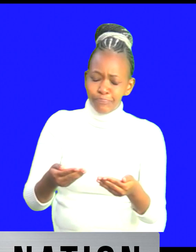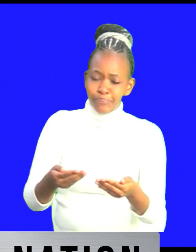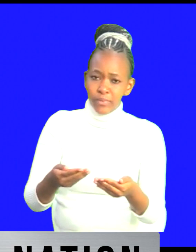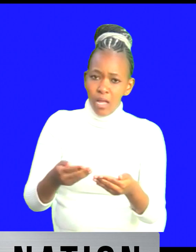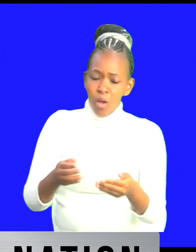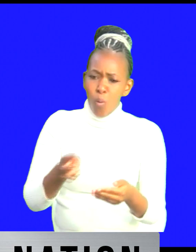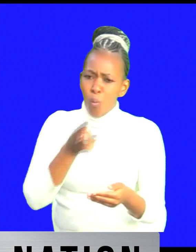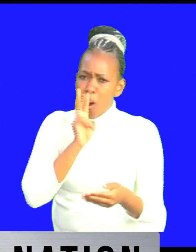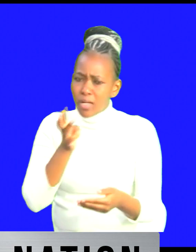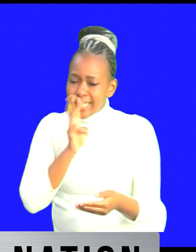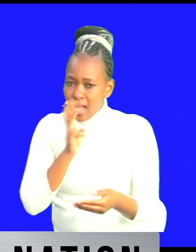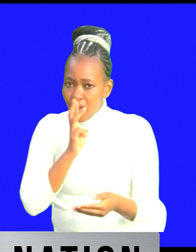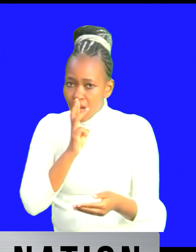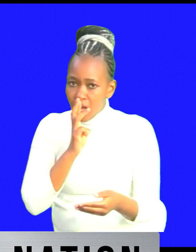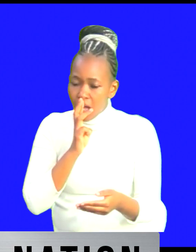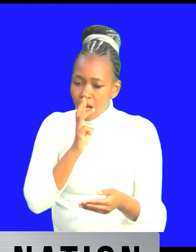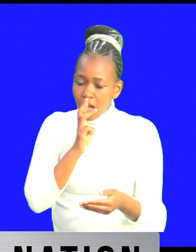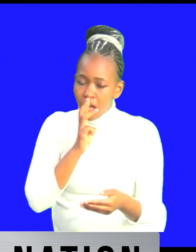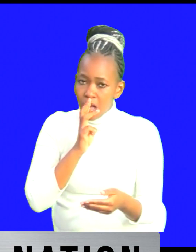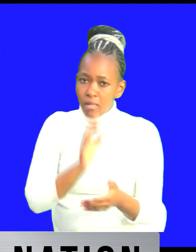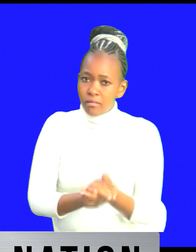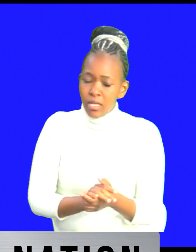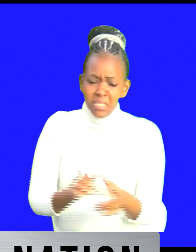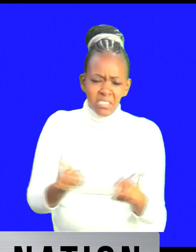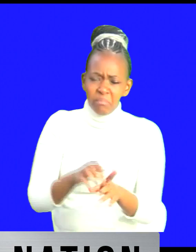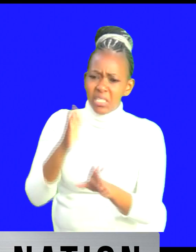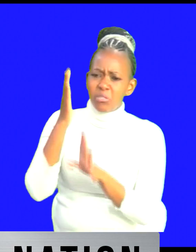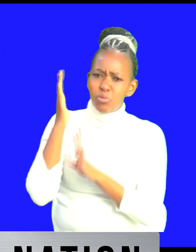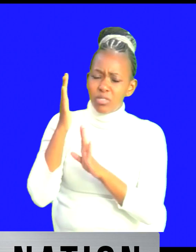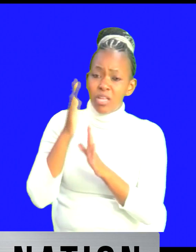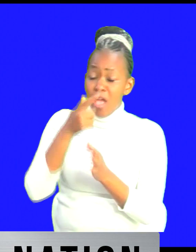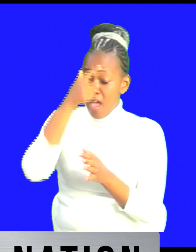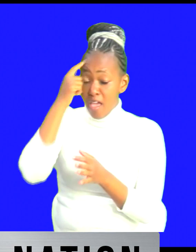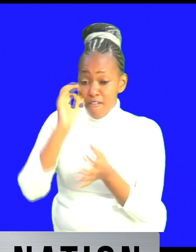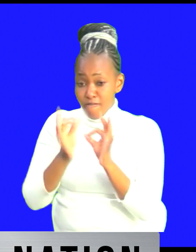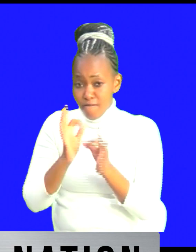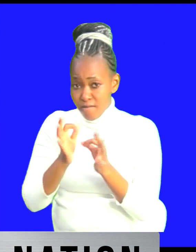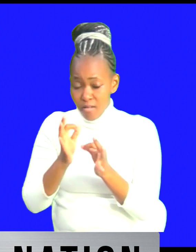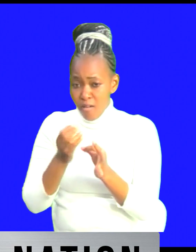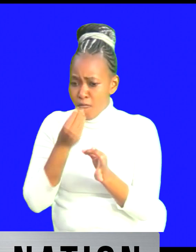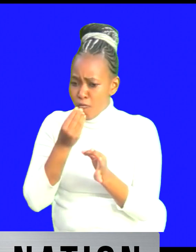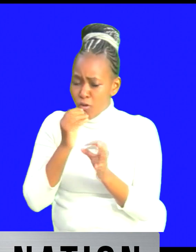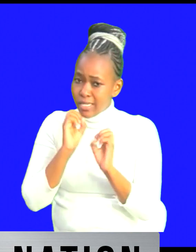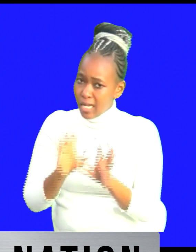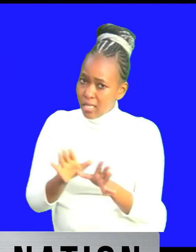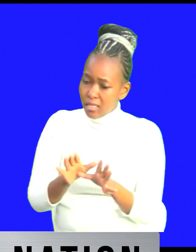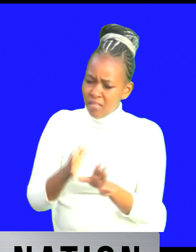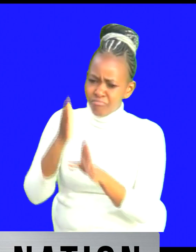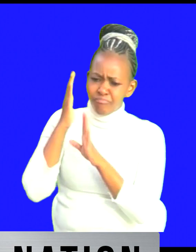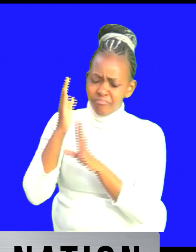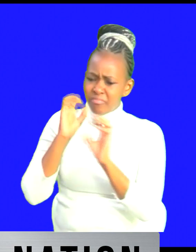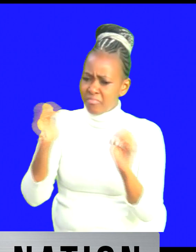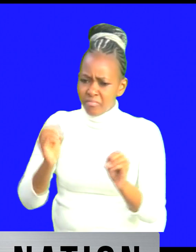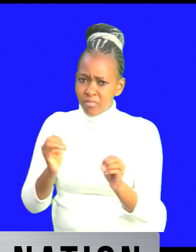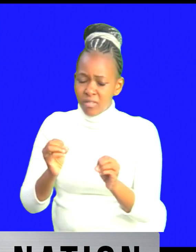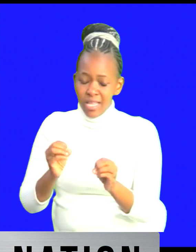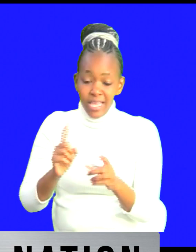ensure there is water you have to ensure that within that camp there is security yes because if these people are not fed and they are not secure what will they do